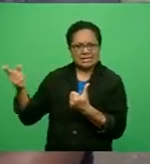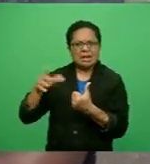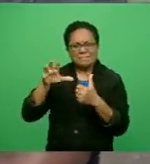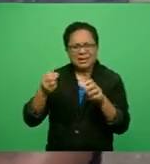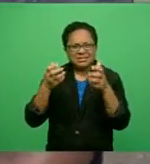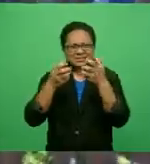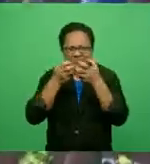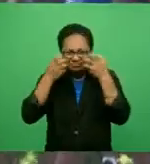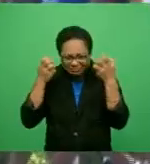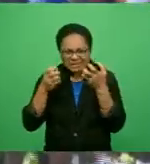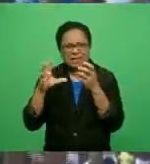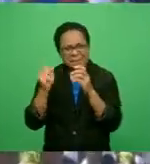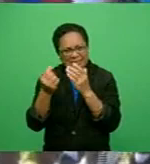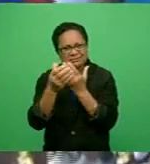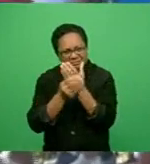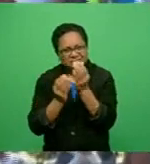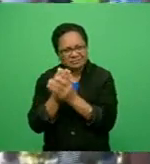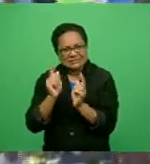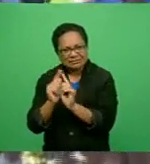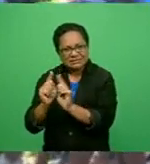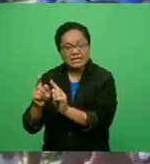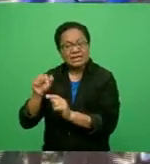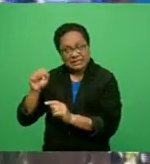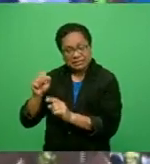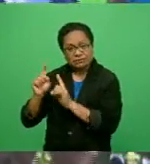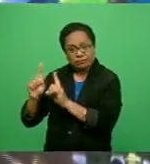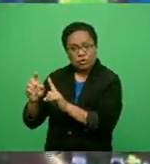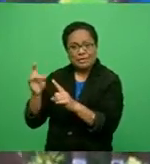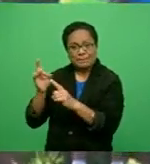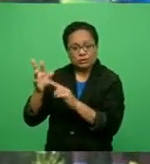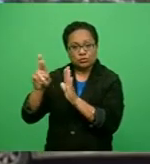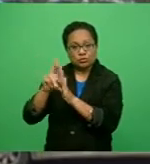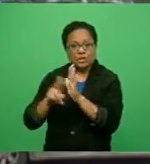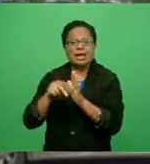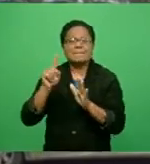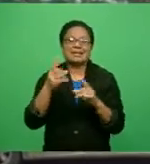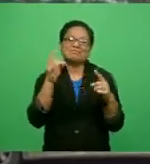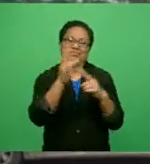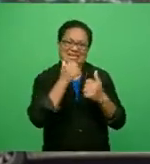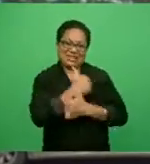good to make sure everyone is still following the protocols while enjoying at the same time.